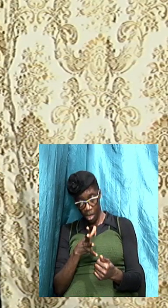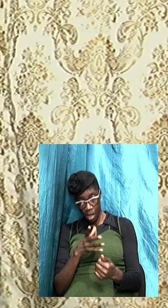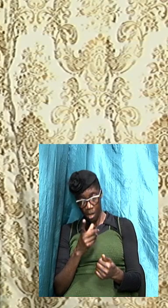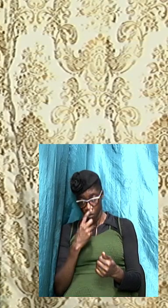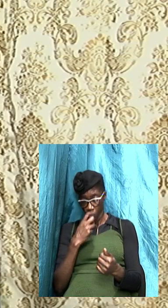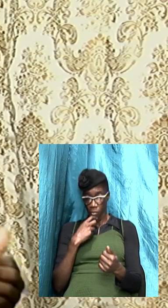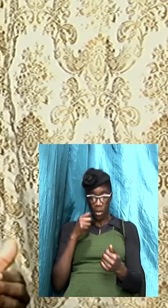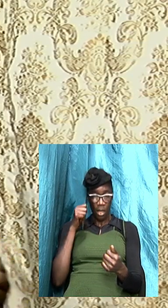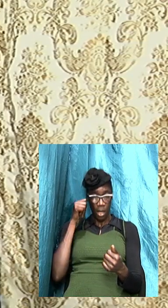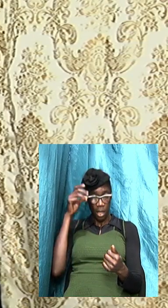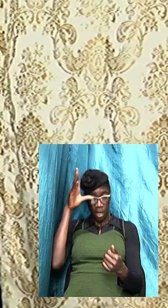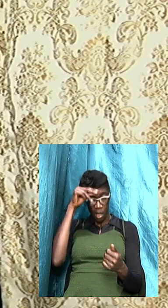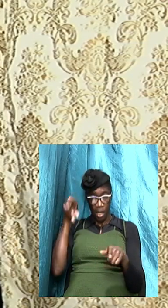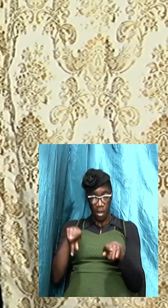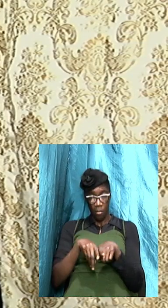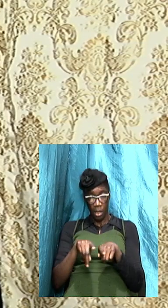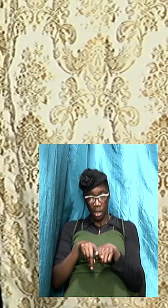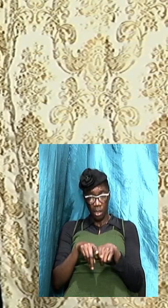so he was serious